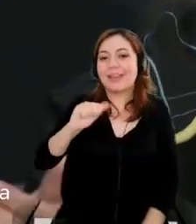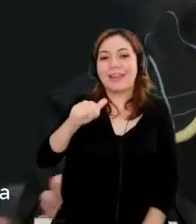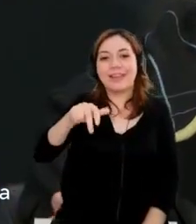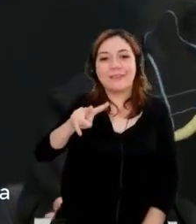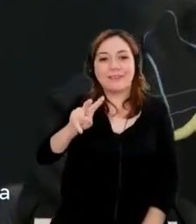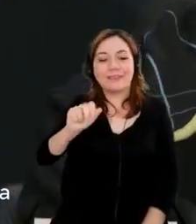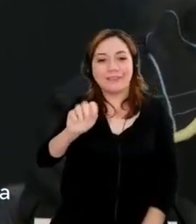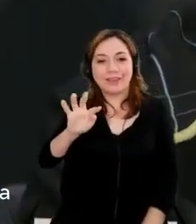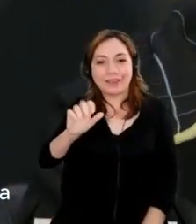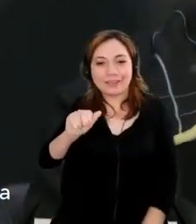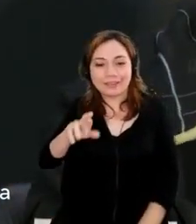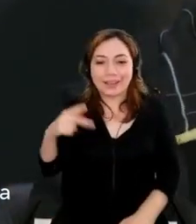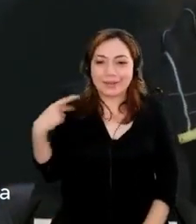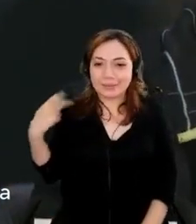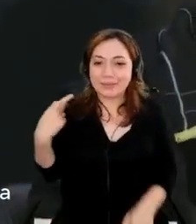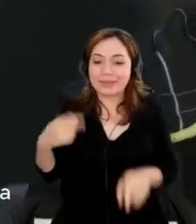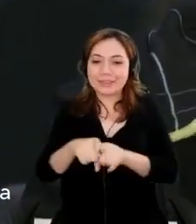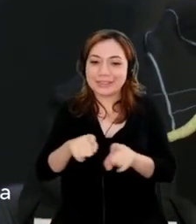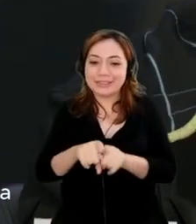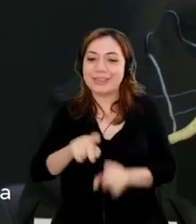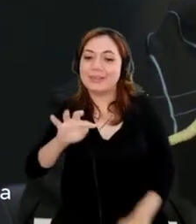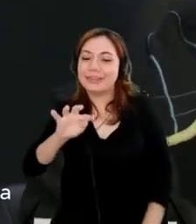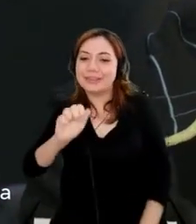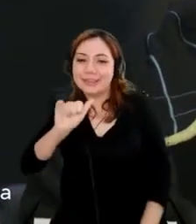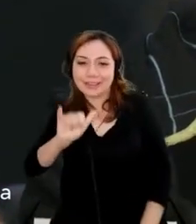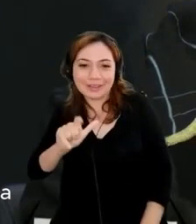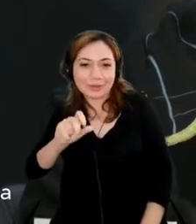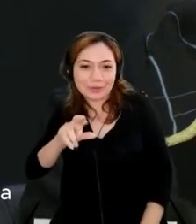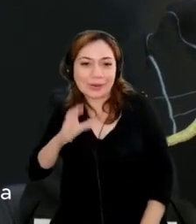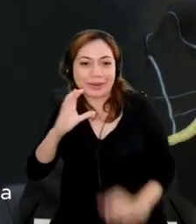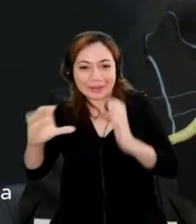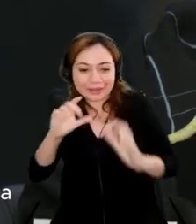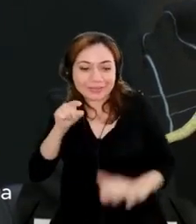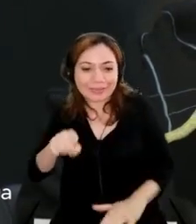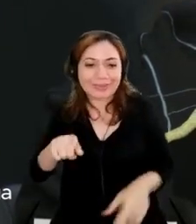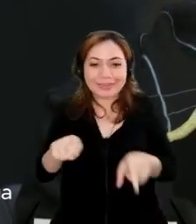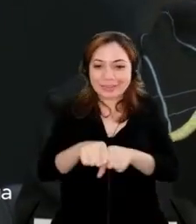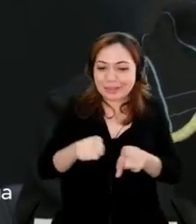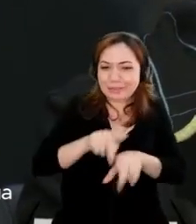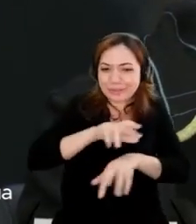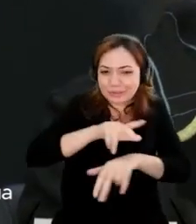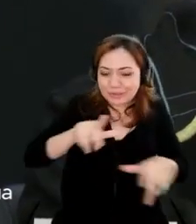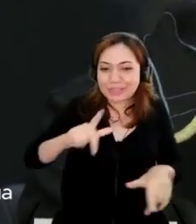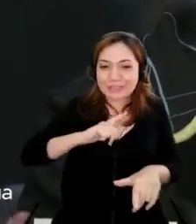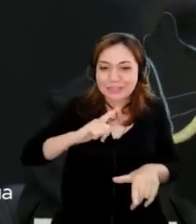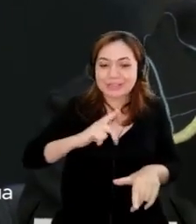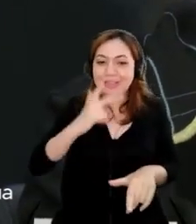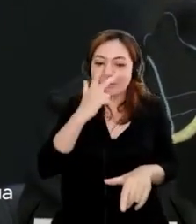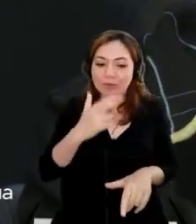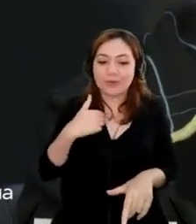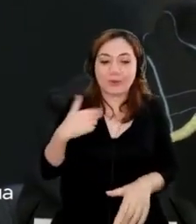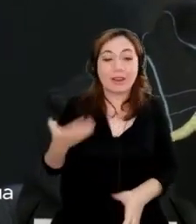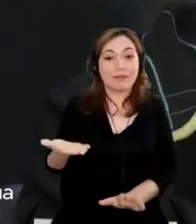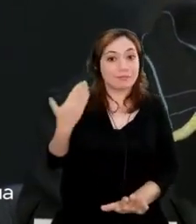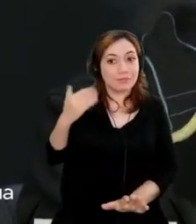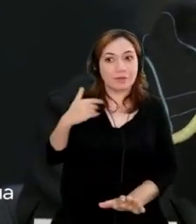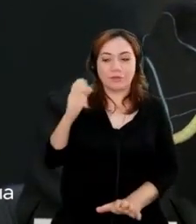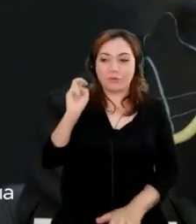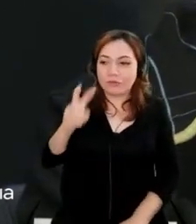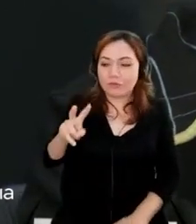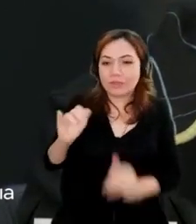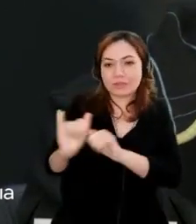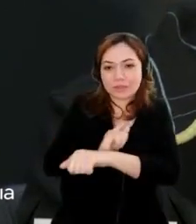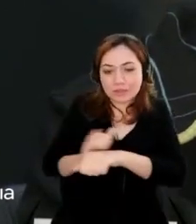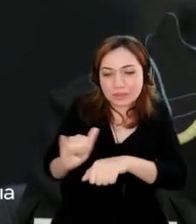challenges that we have in getting AI instituted. Prior to joining Gold's Gym, which I'm relatively recent, I led digital strategy and innovation for an Omnicom